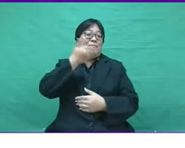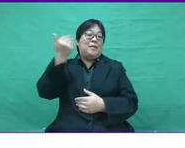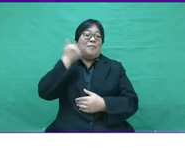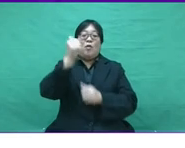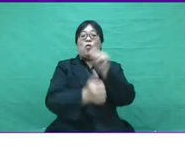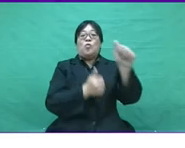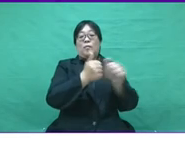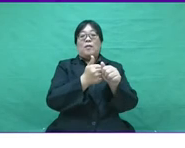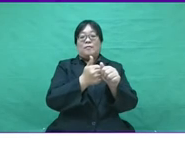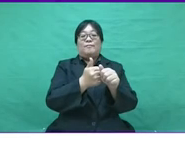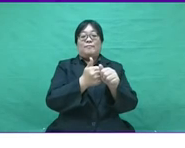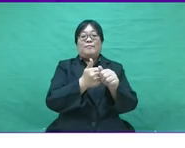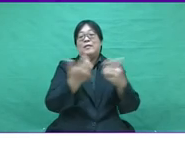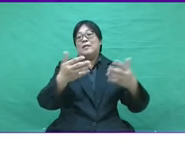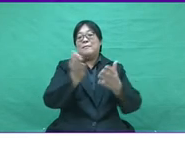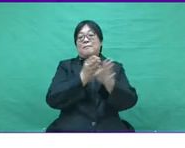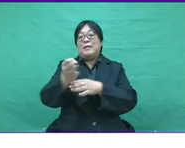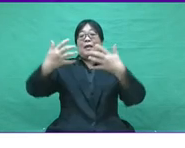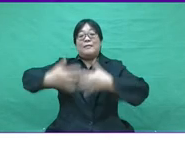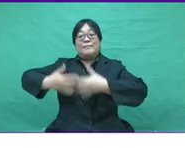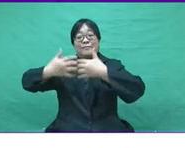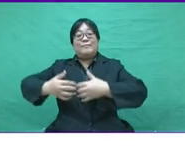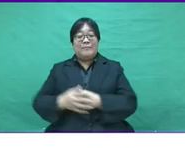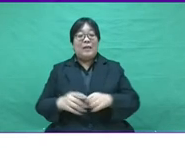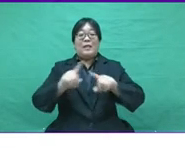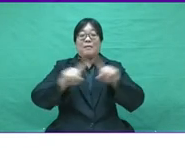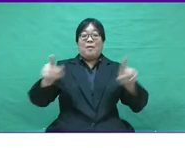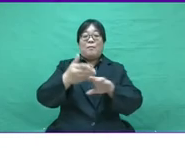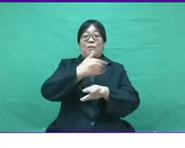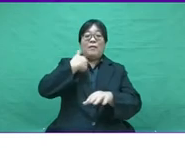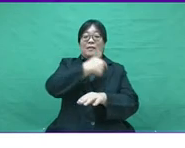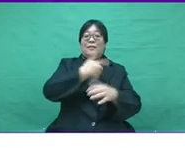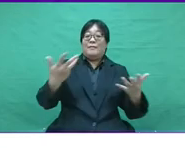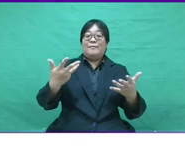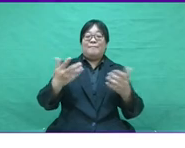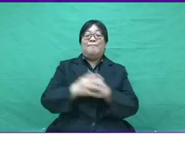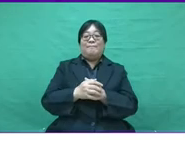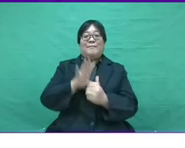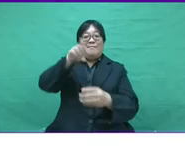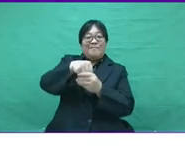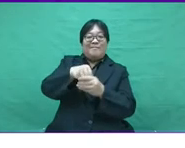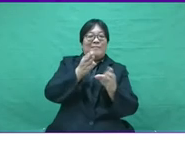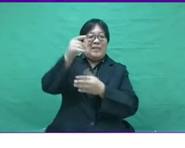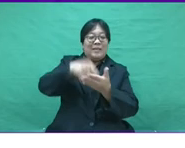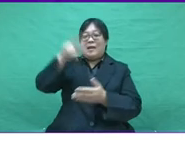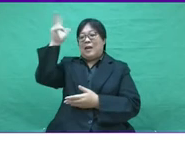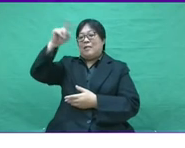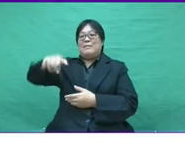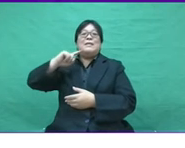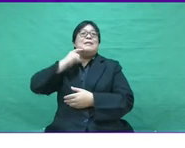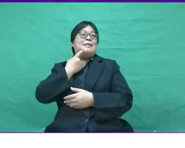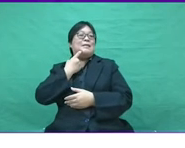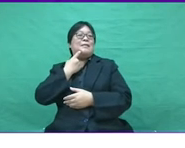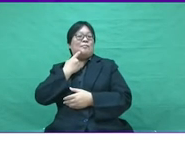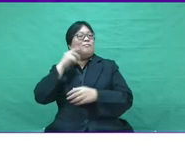Let's take advantage of the information and Automate automation in the manufacturing industry. But before we go